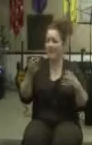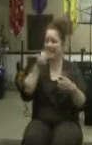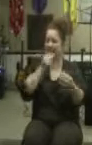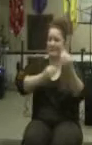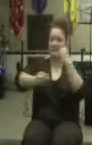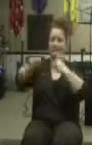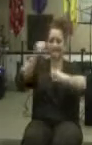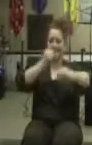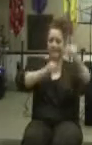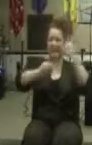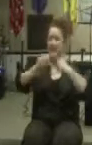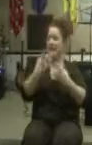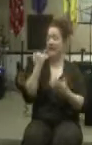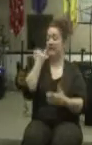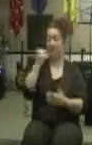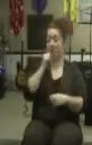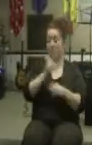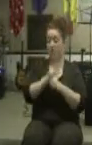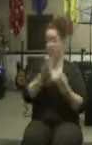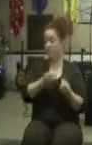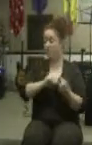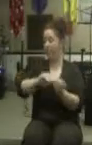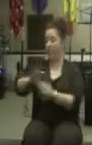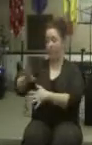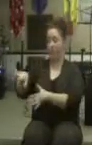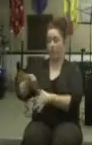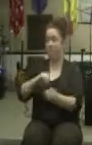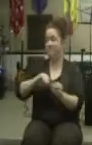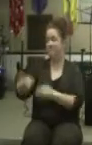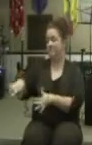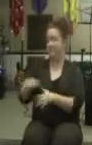so much, and what we don't consume, we throw it away.